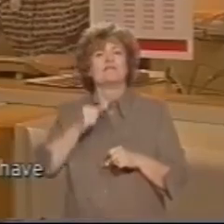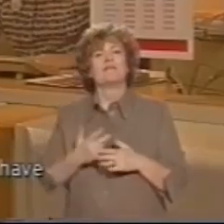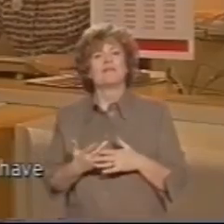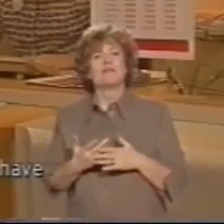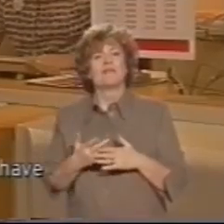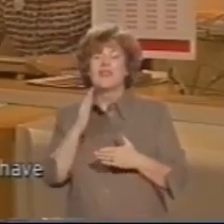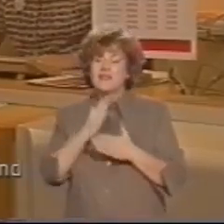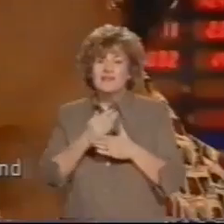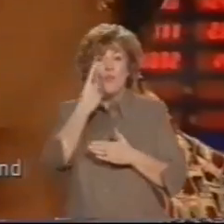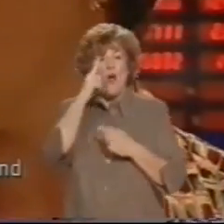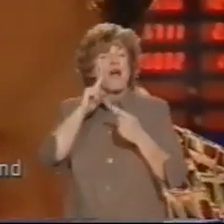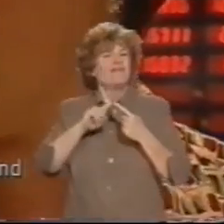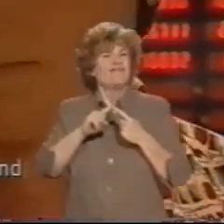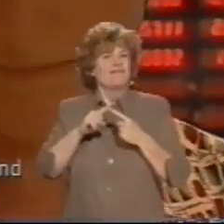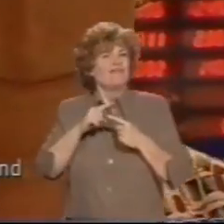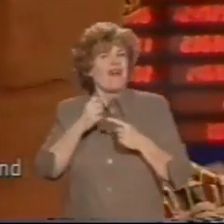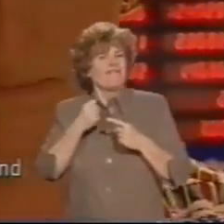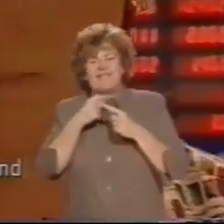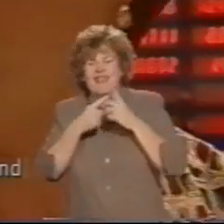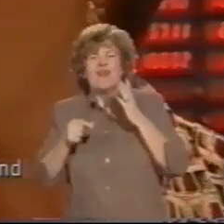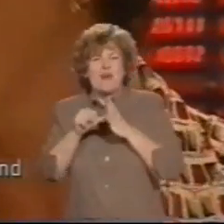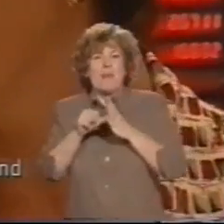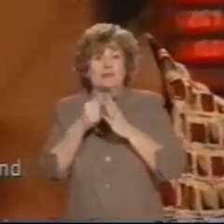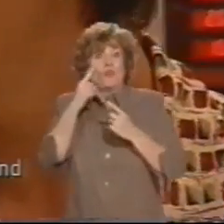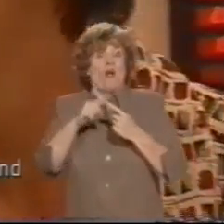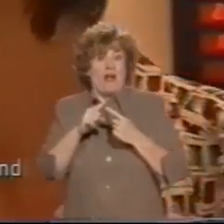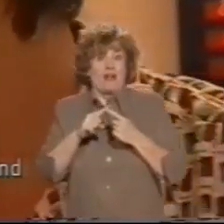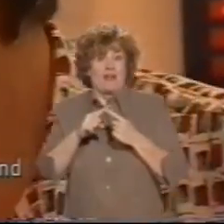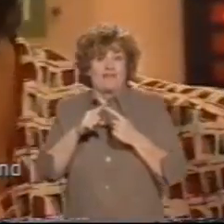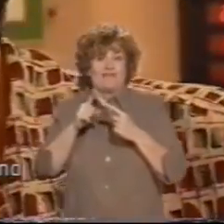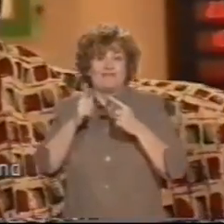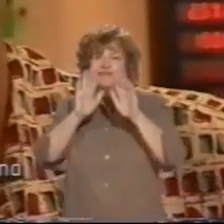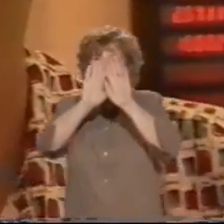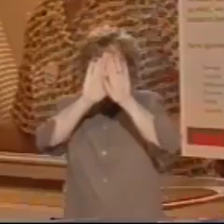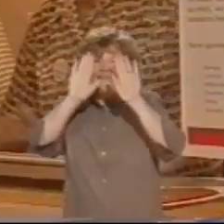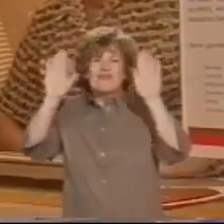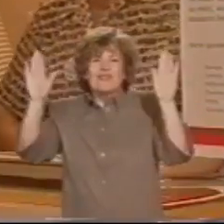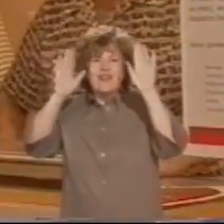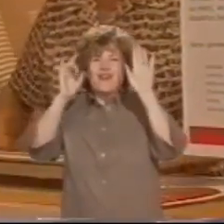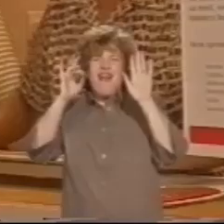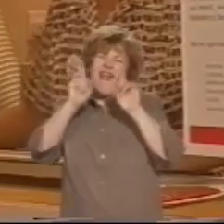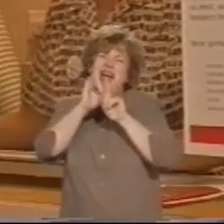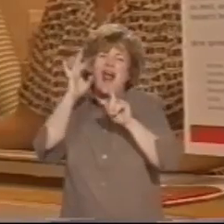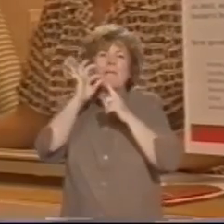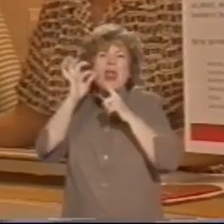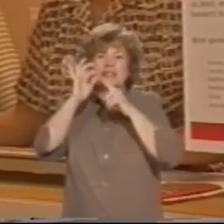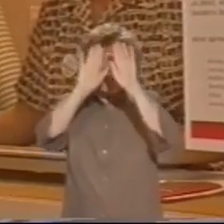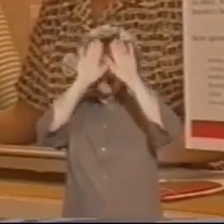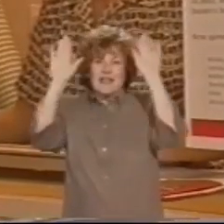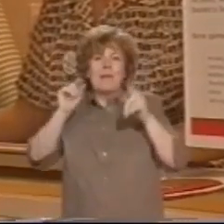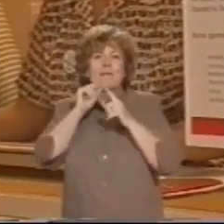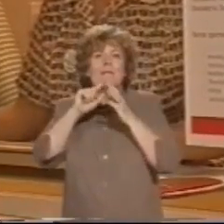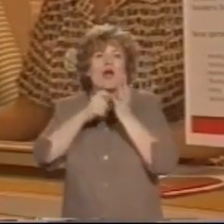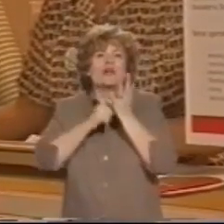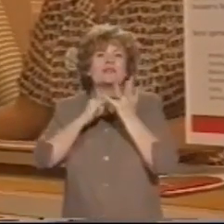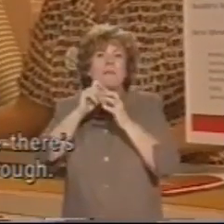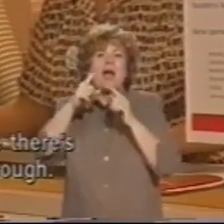of the problems I do have is that the girls sit behind Perspex protection